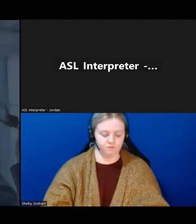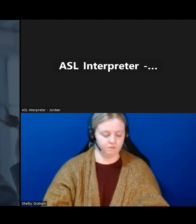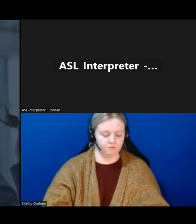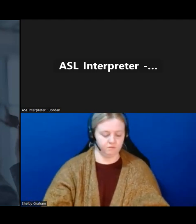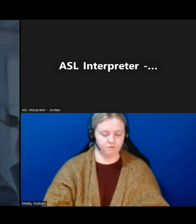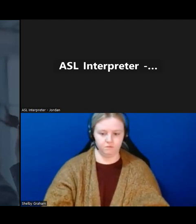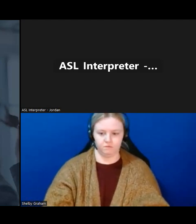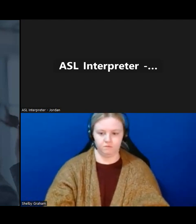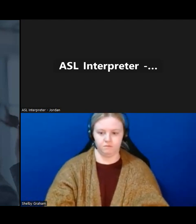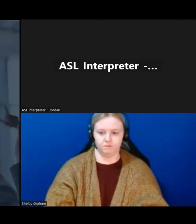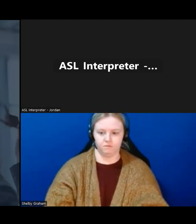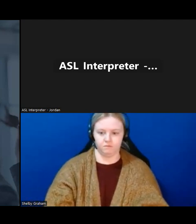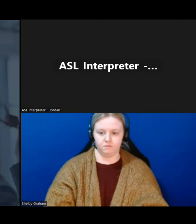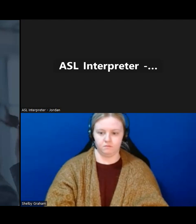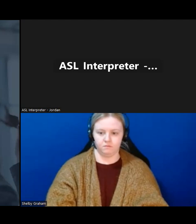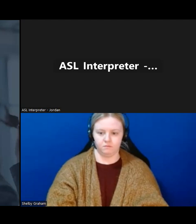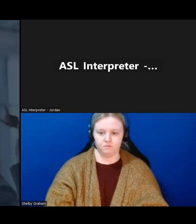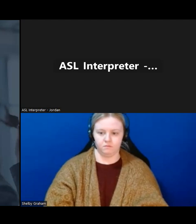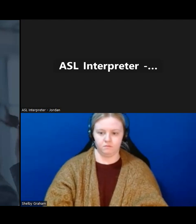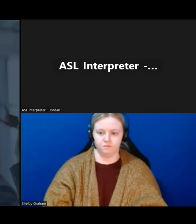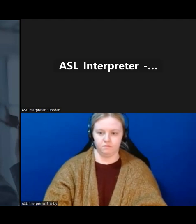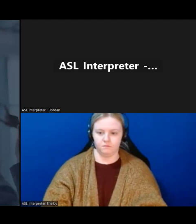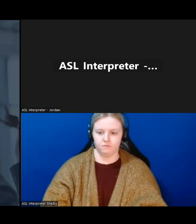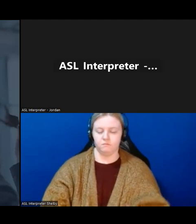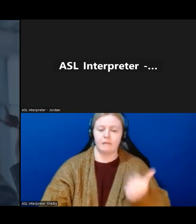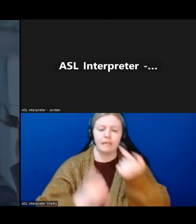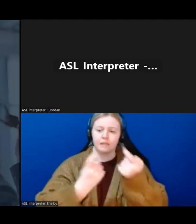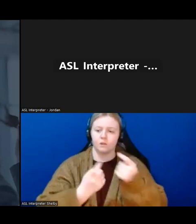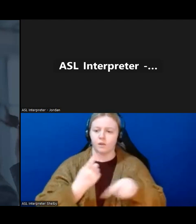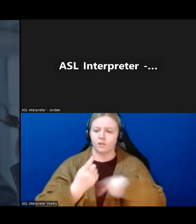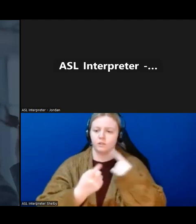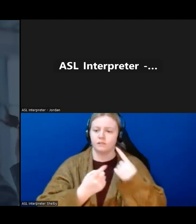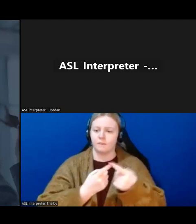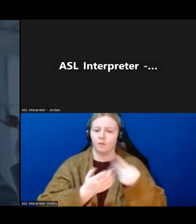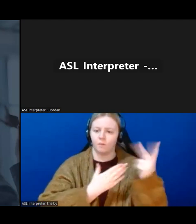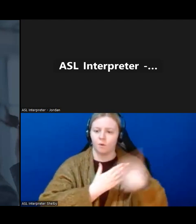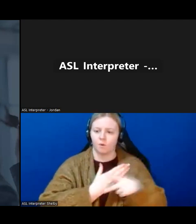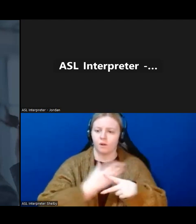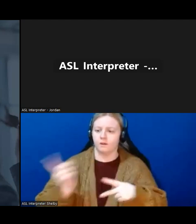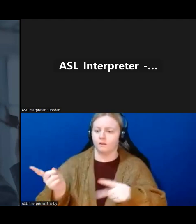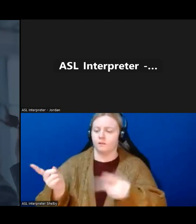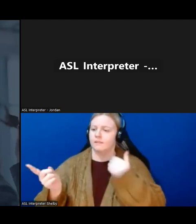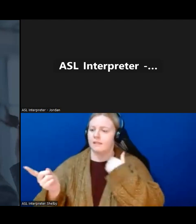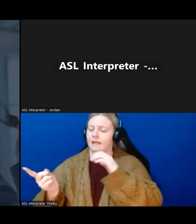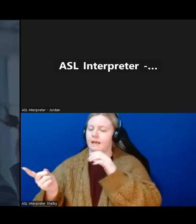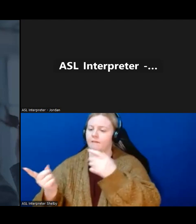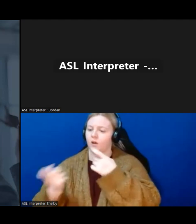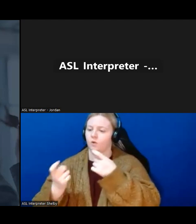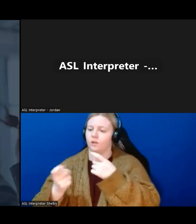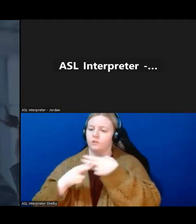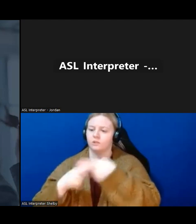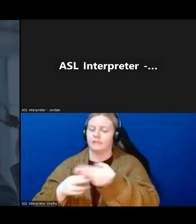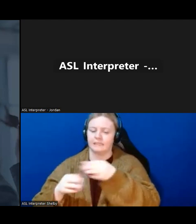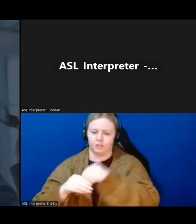During the presentation, we did have a question in the chat there to say, what is Canva? Canva.